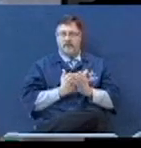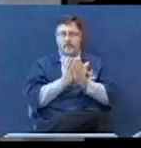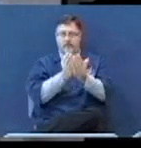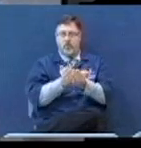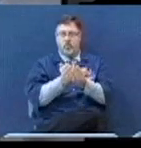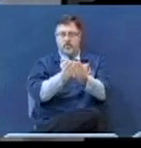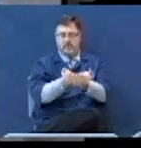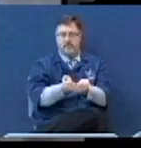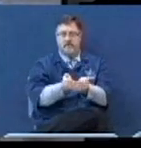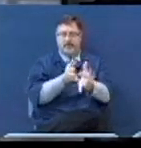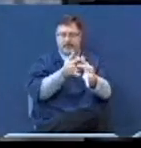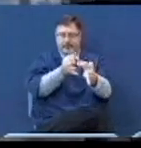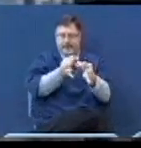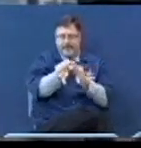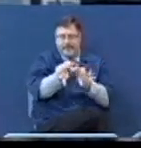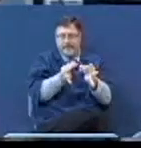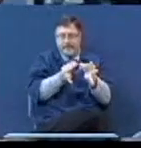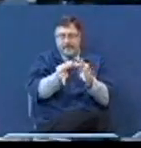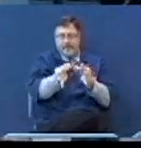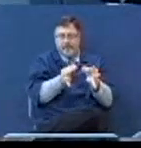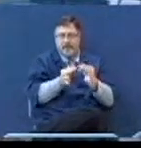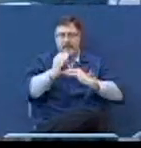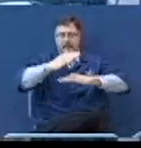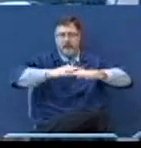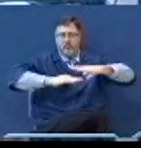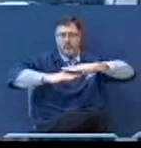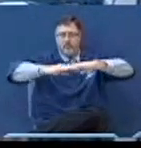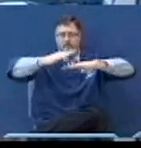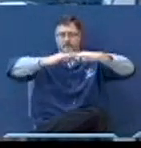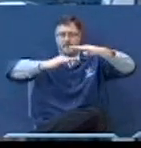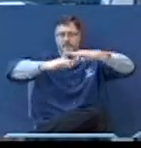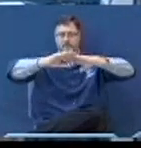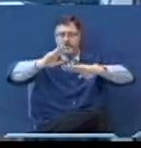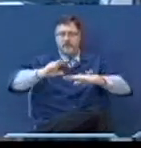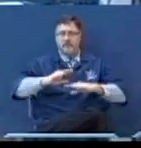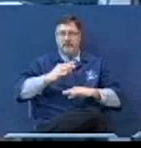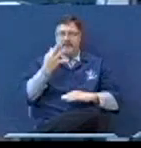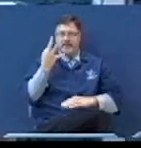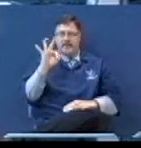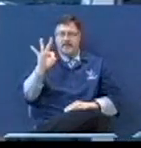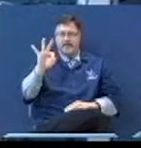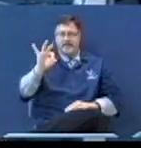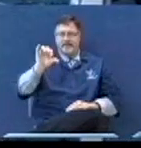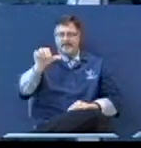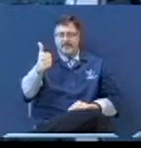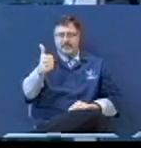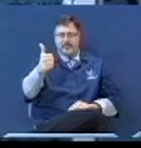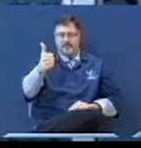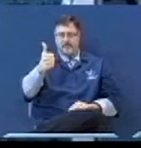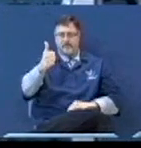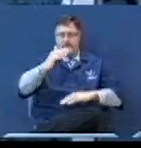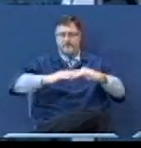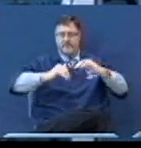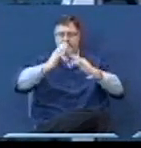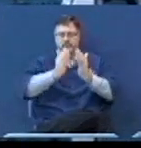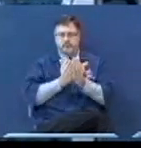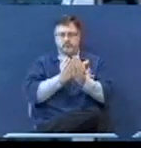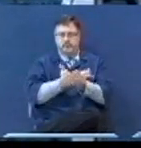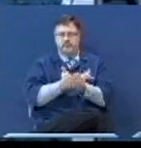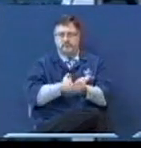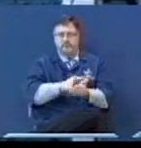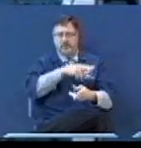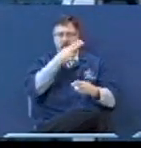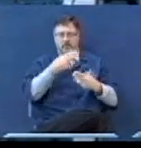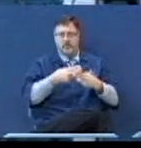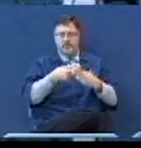I'll describe it to you if I can. It was built in the mid-1910s. It was named in honor